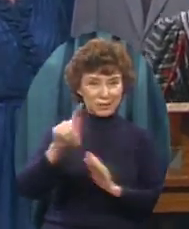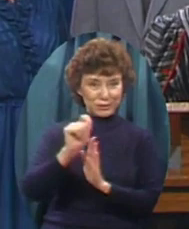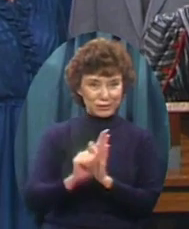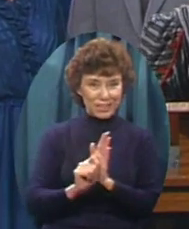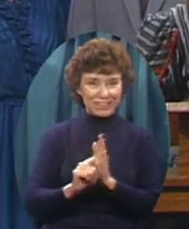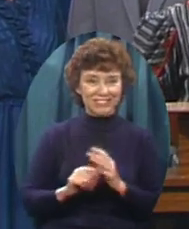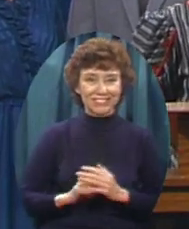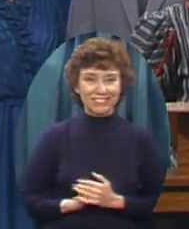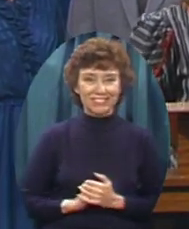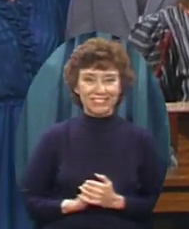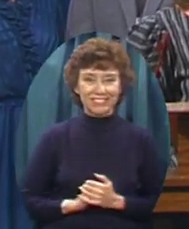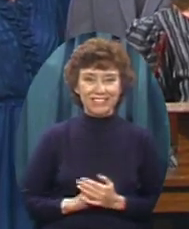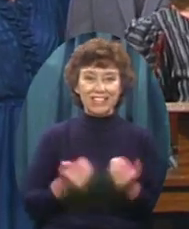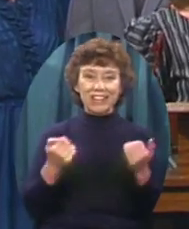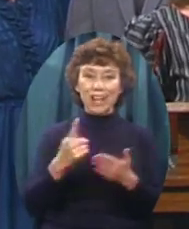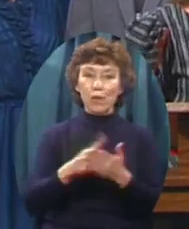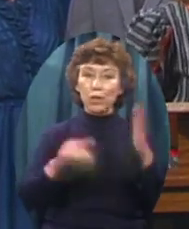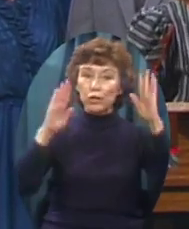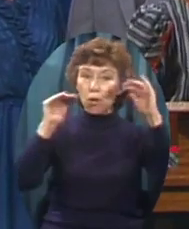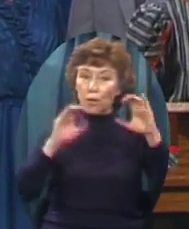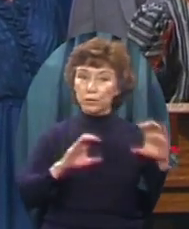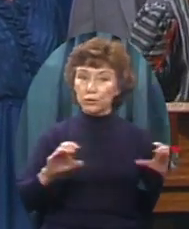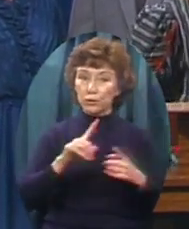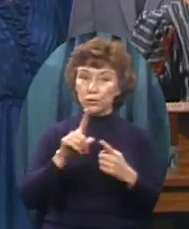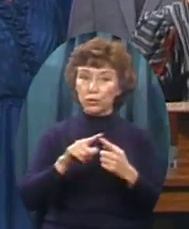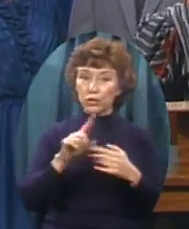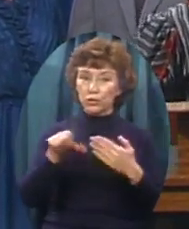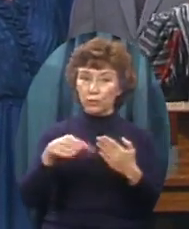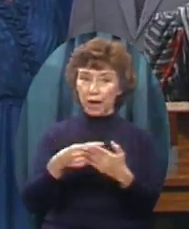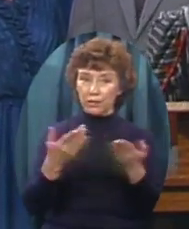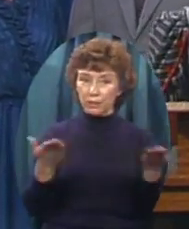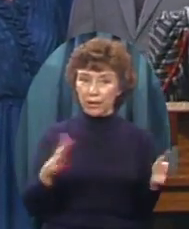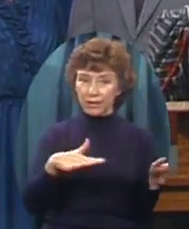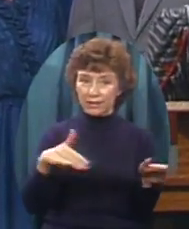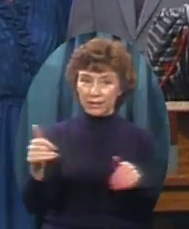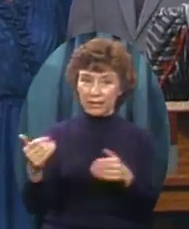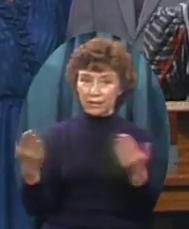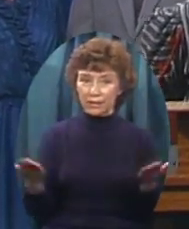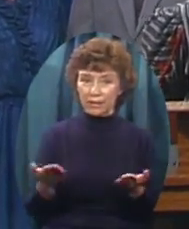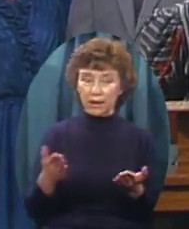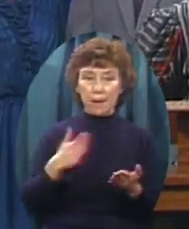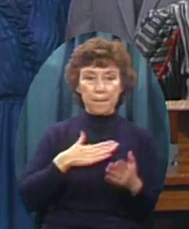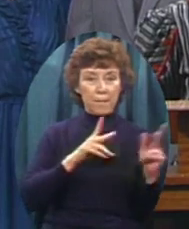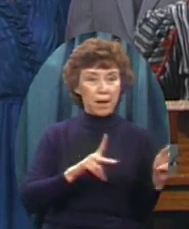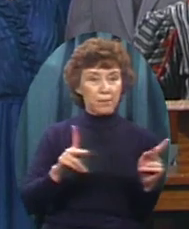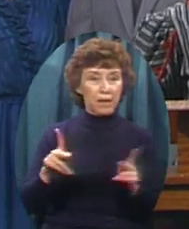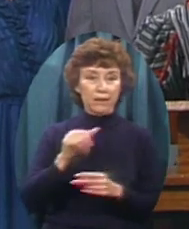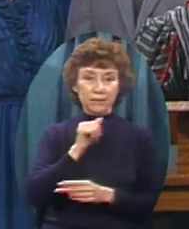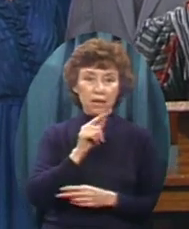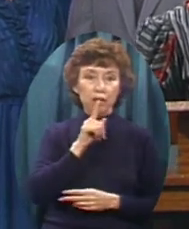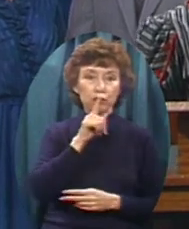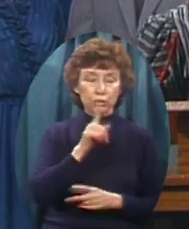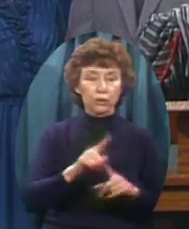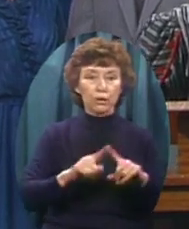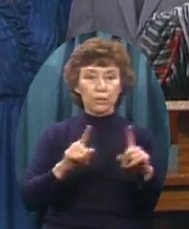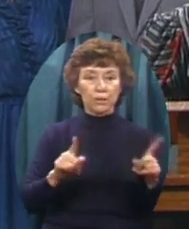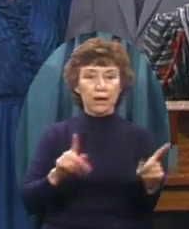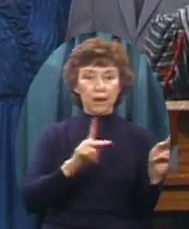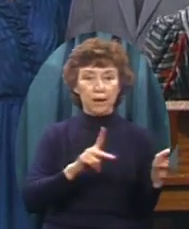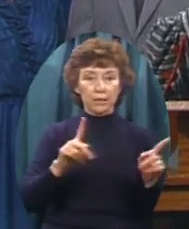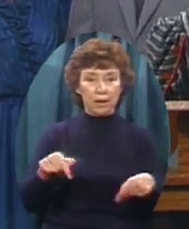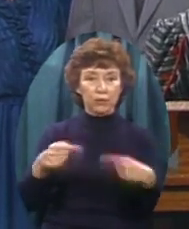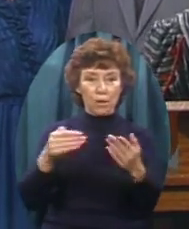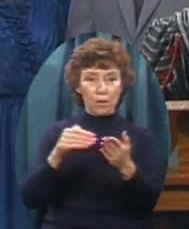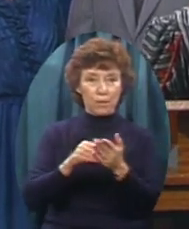administration Now, what do you hope to do when you leave here? Well, my plans are not real definite right now But I have plans of either going back to Lincoln,